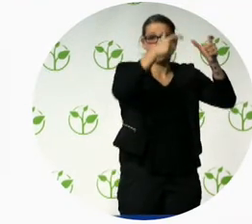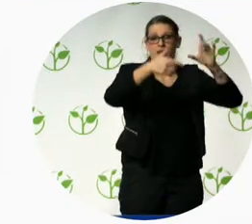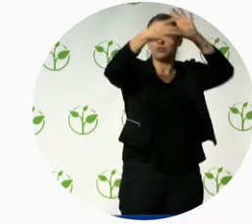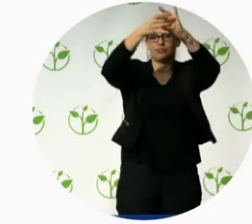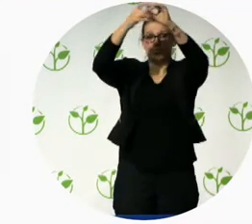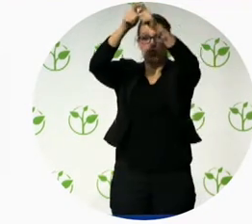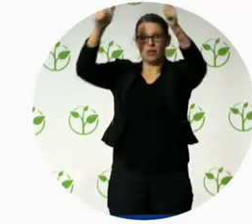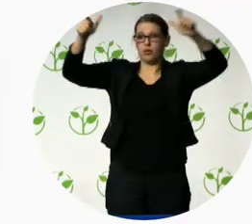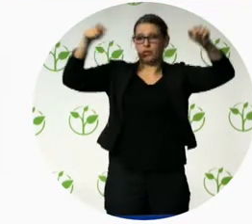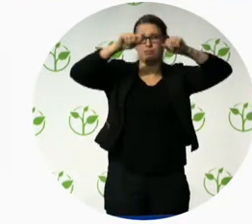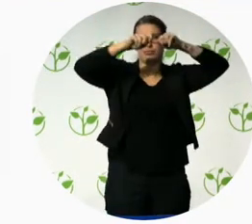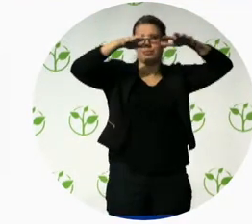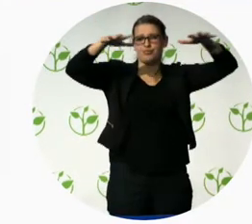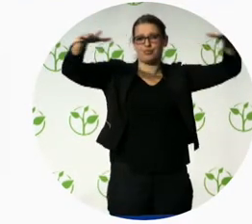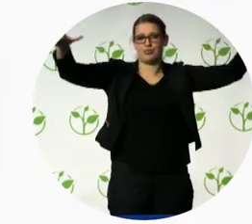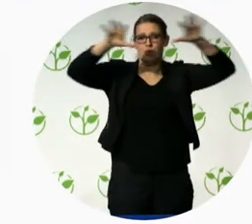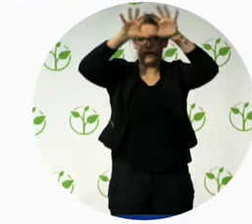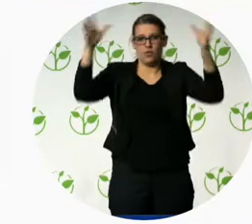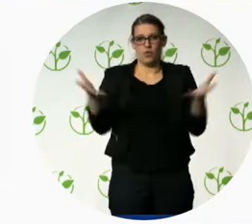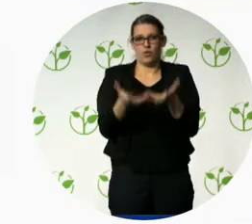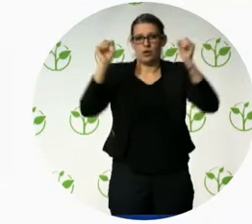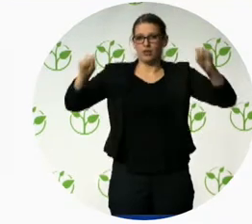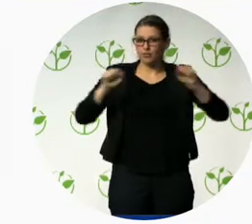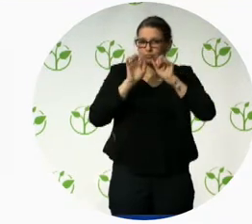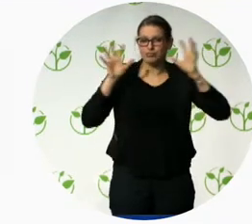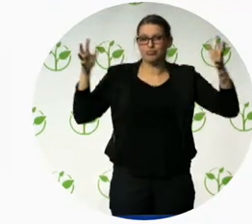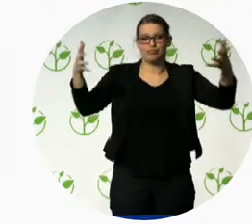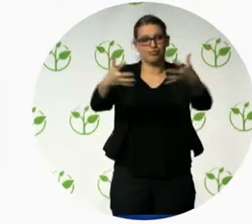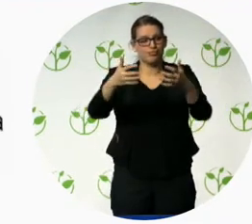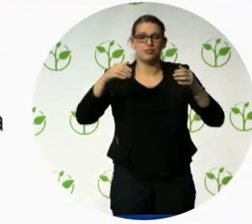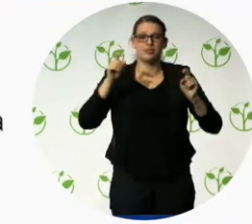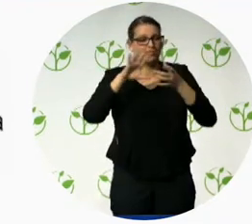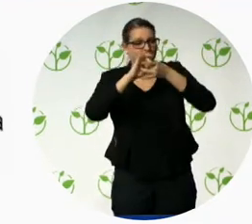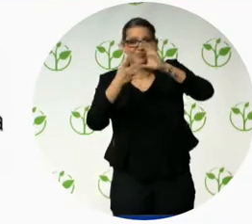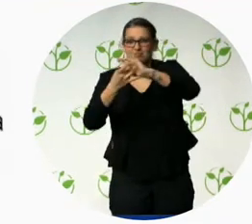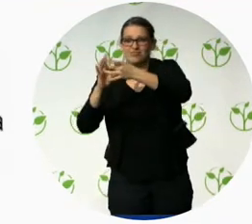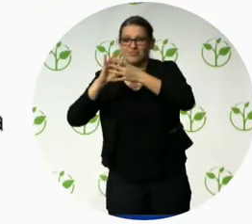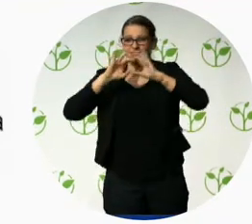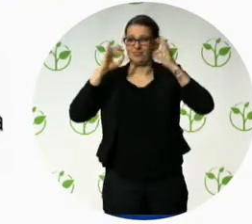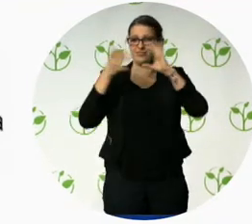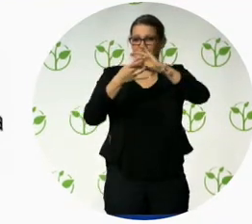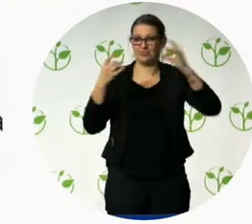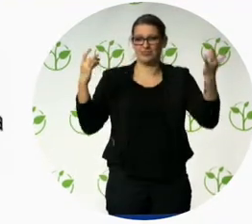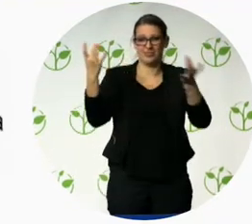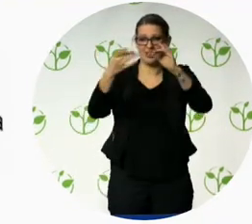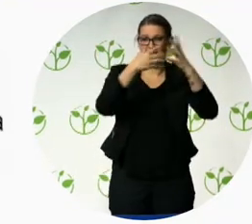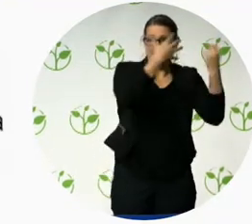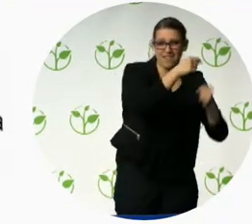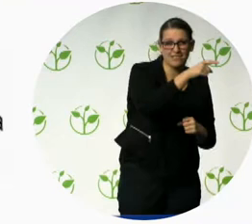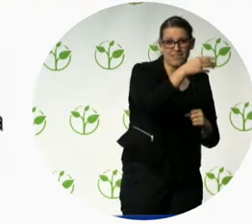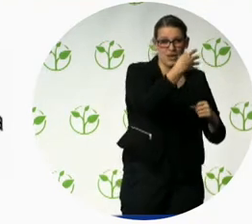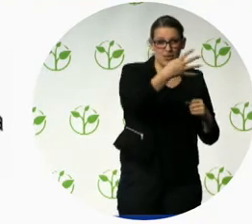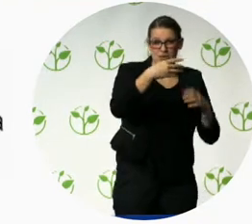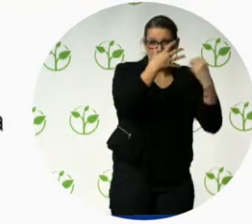a cloud-connected world and a regularly updating world, that new accessibility features are going to land every